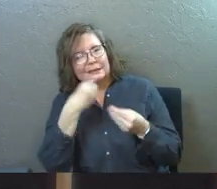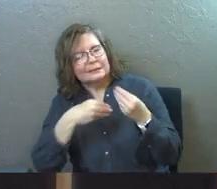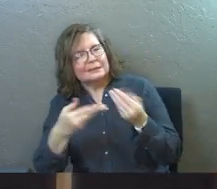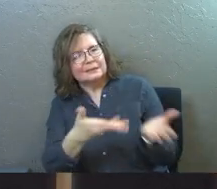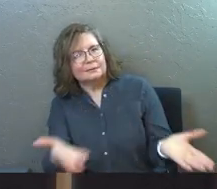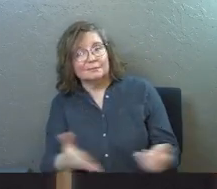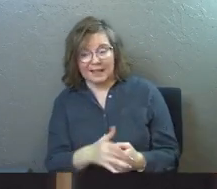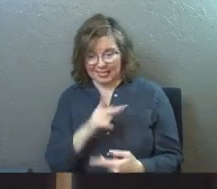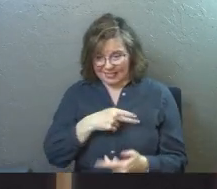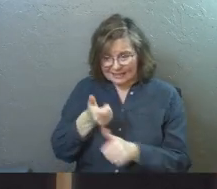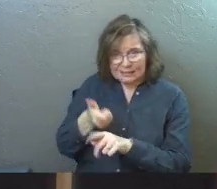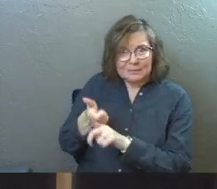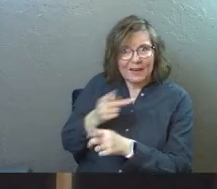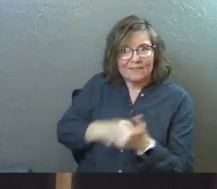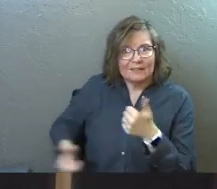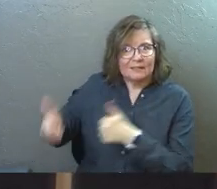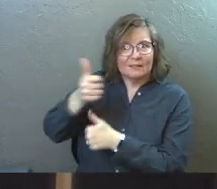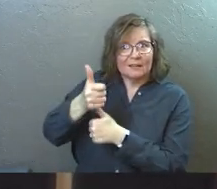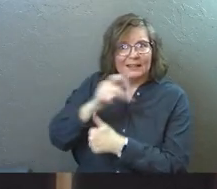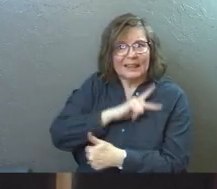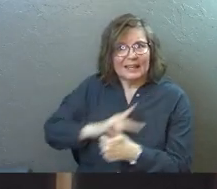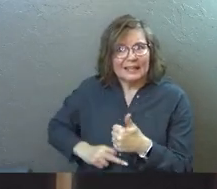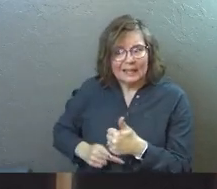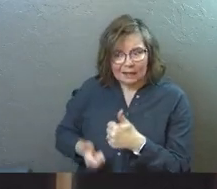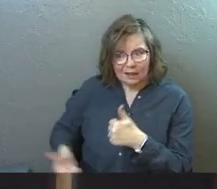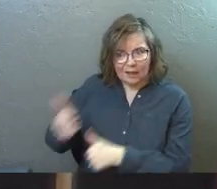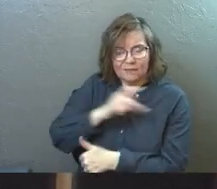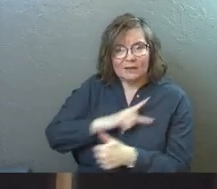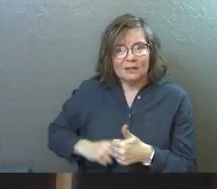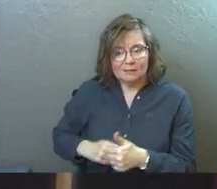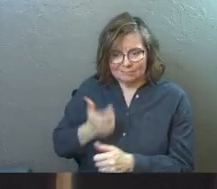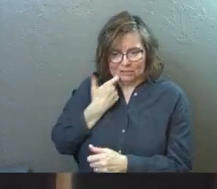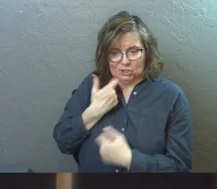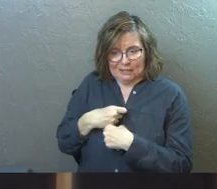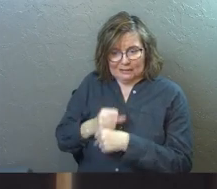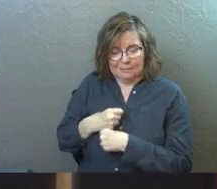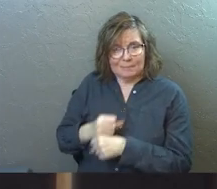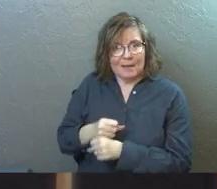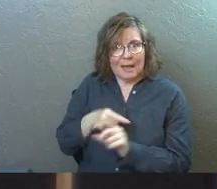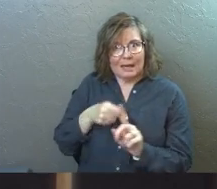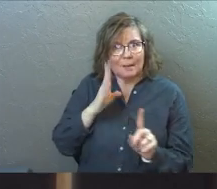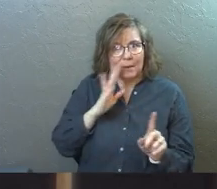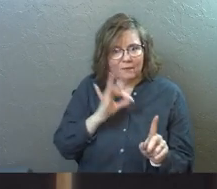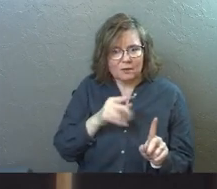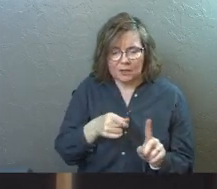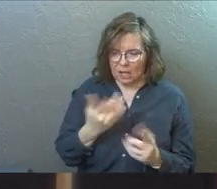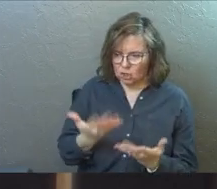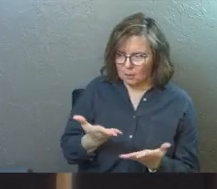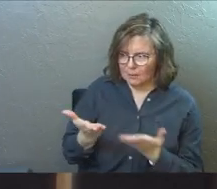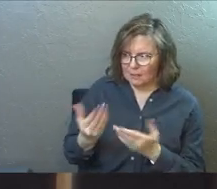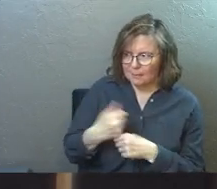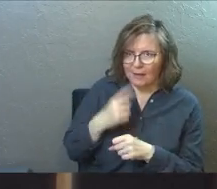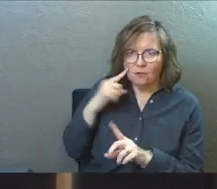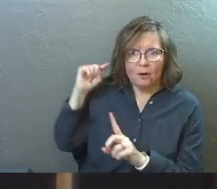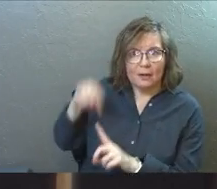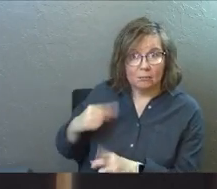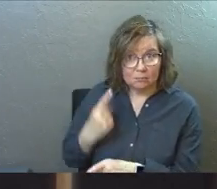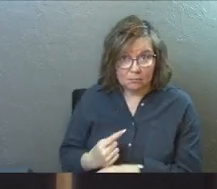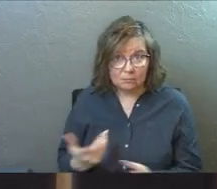This is the King of Kings just made them breakfast. Shouldn't they be waiting on him?